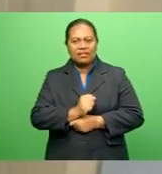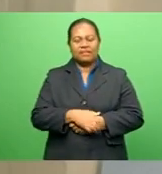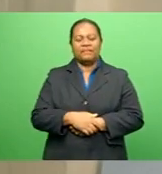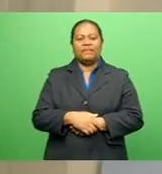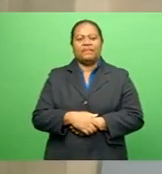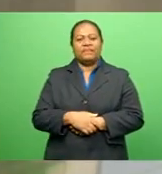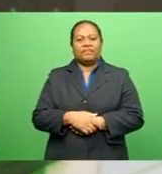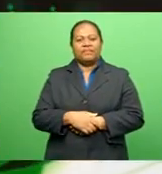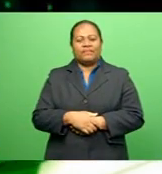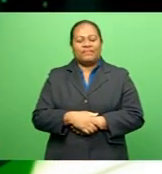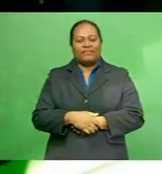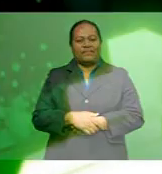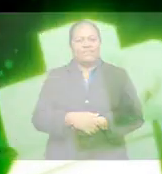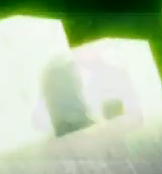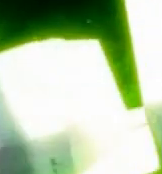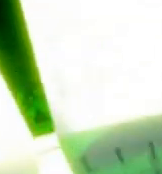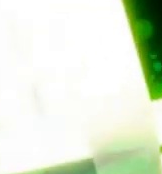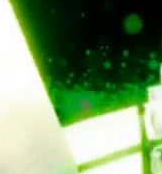producers